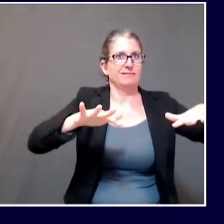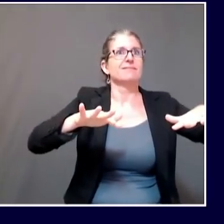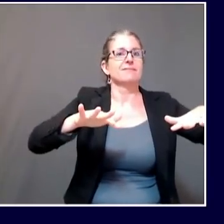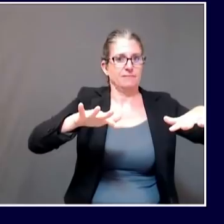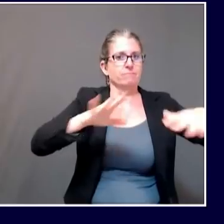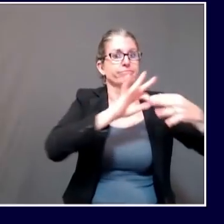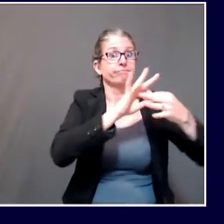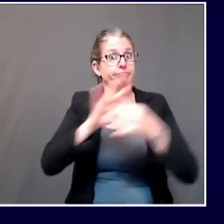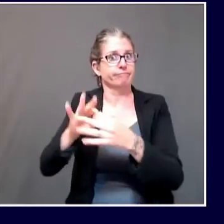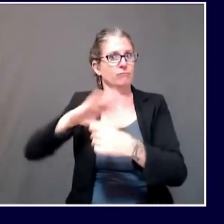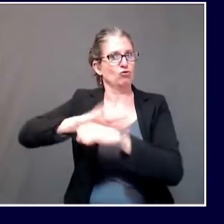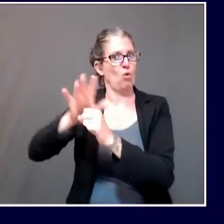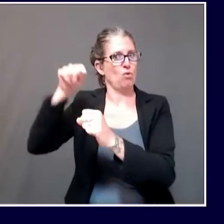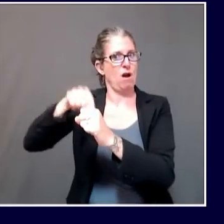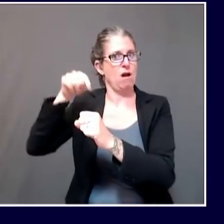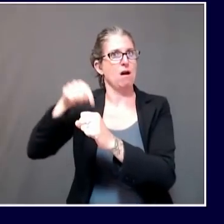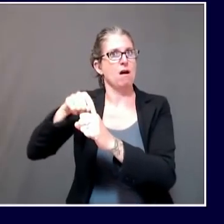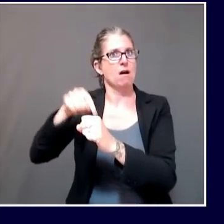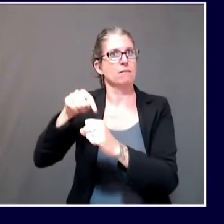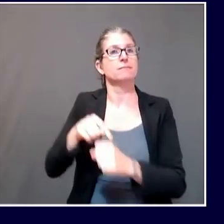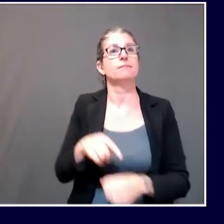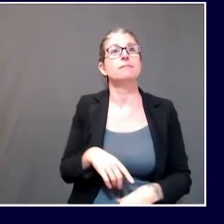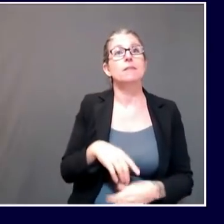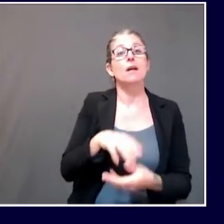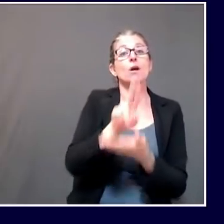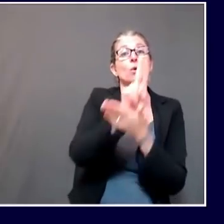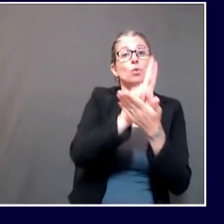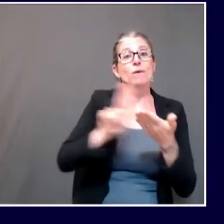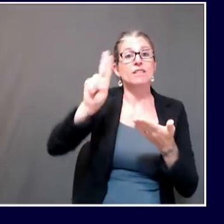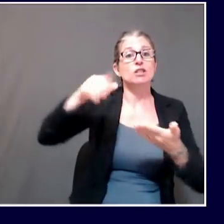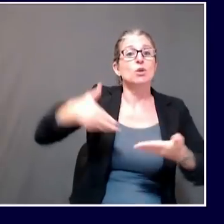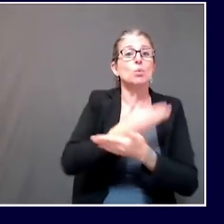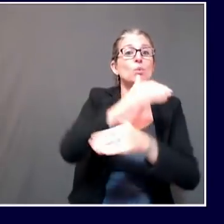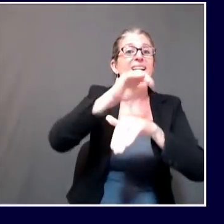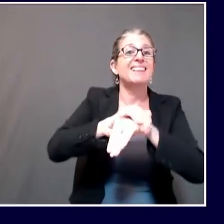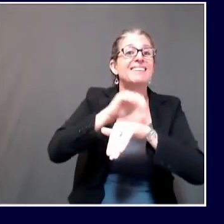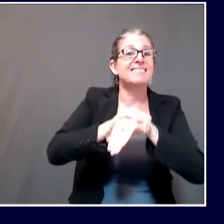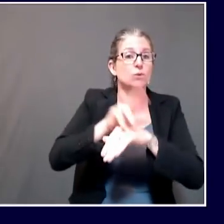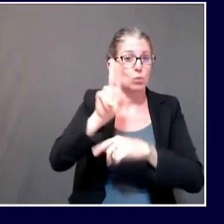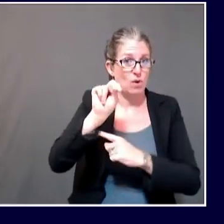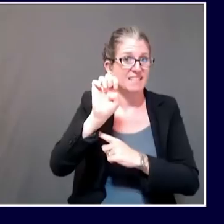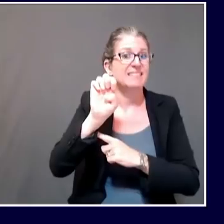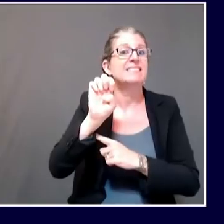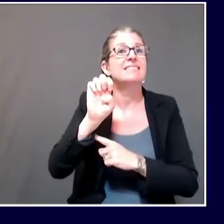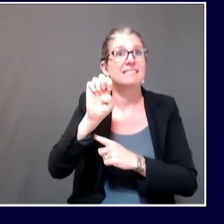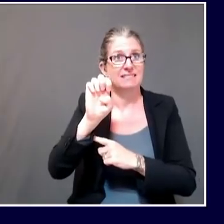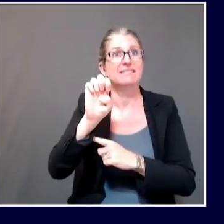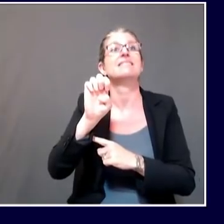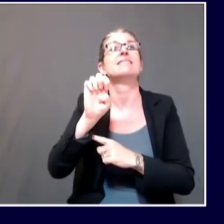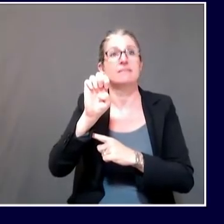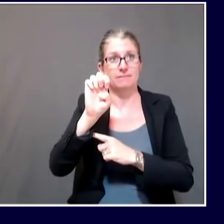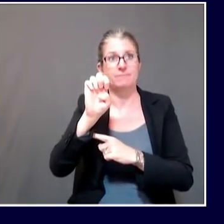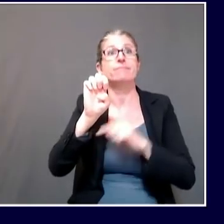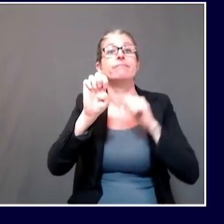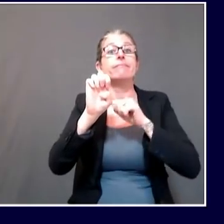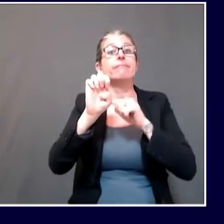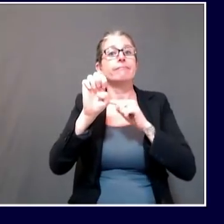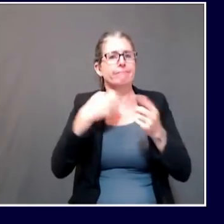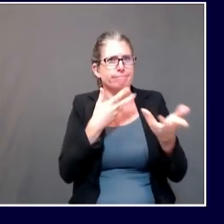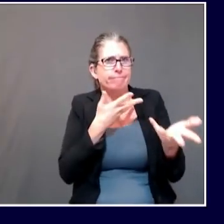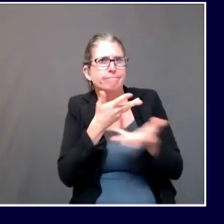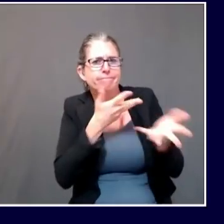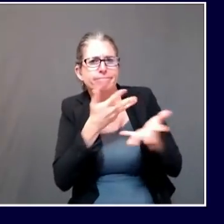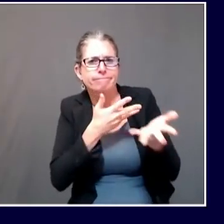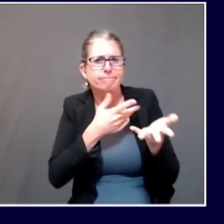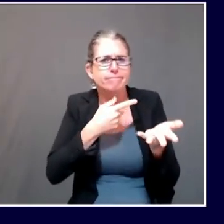At the University of New England, we've opened an investigation in partnership with the university after reports of